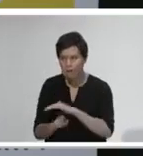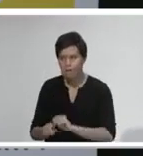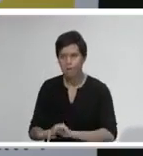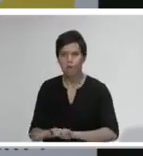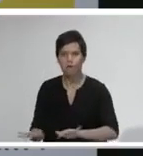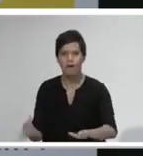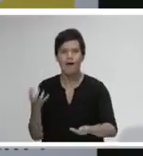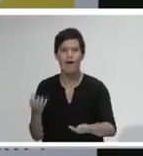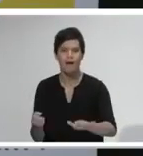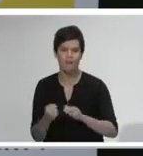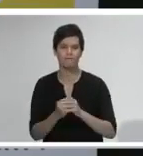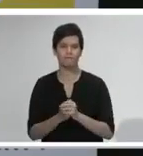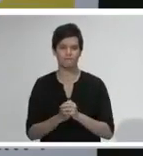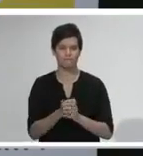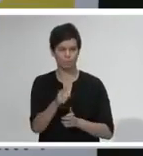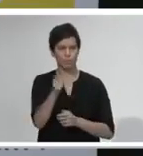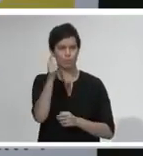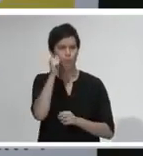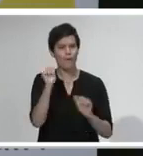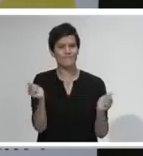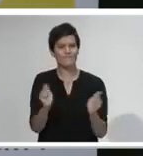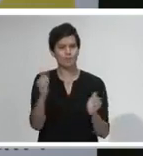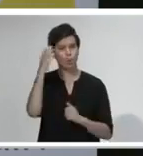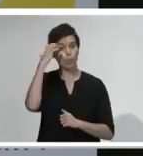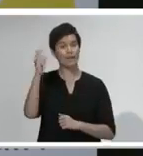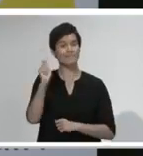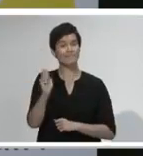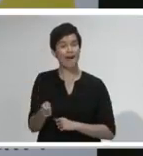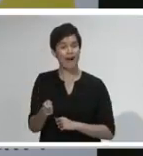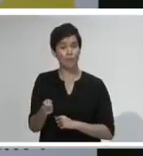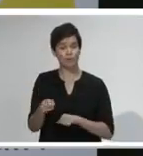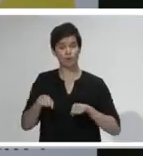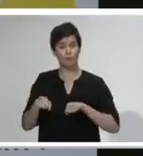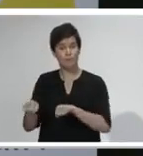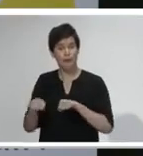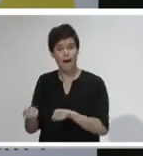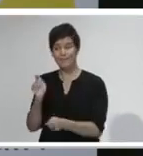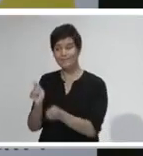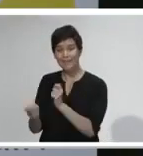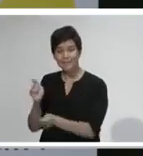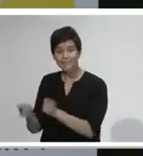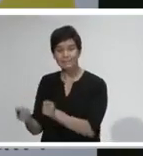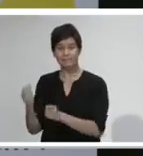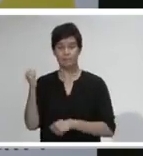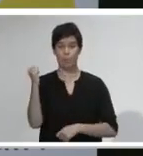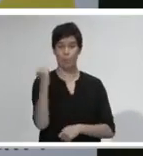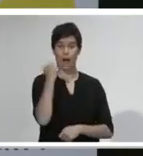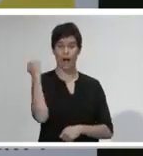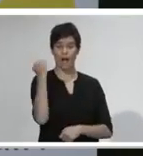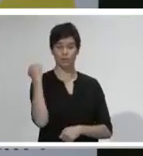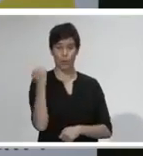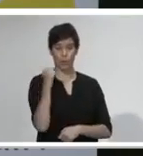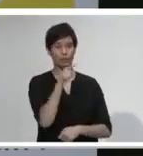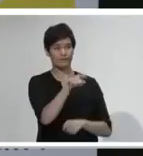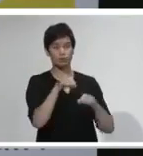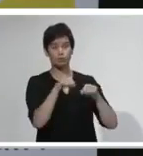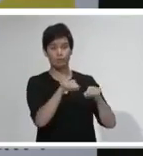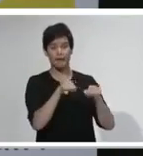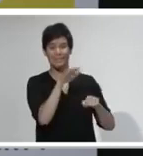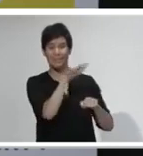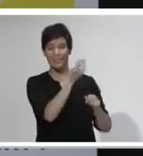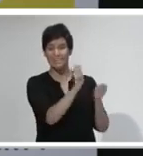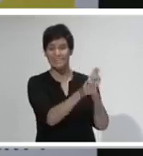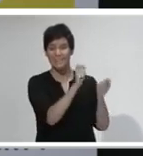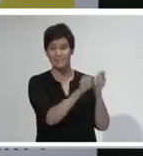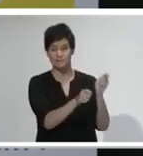testing in Queenstown and in a number of places in the Waikato on Thursday and Friday, respectively, showed no